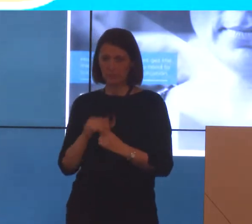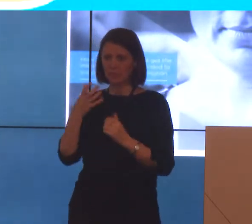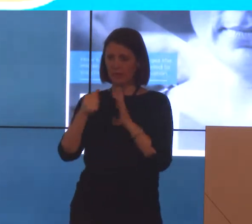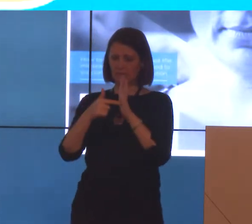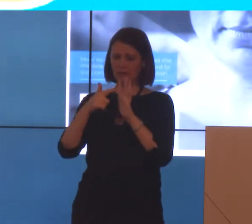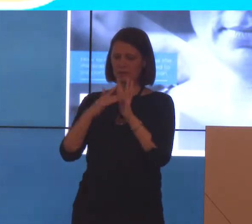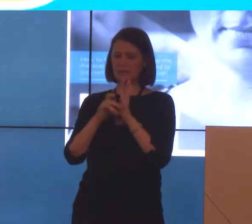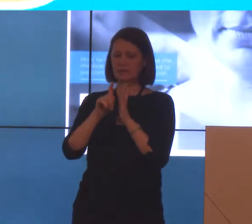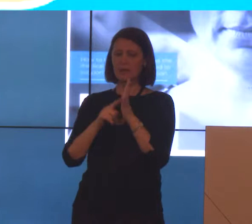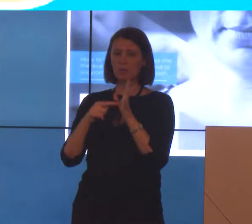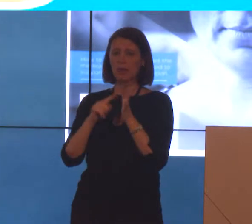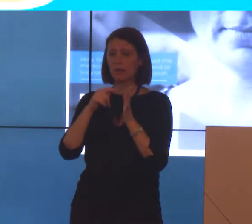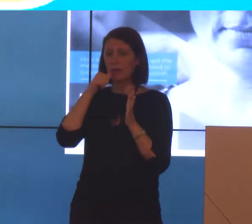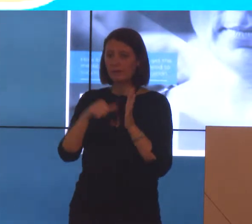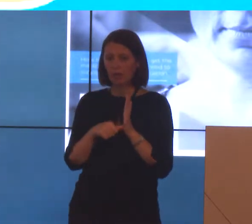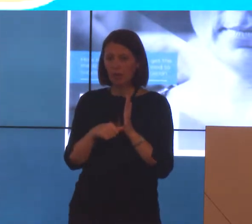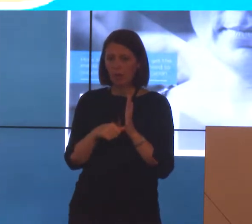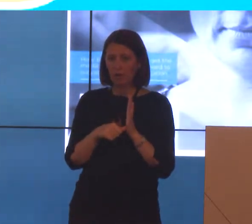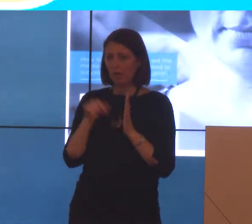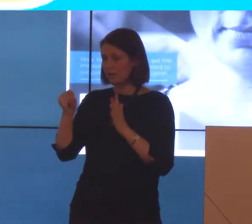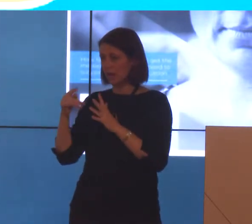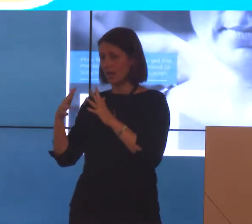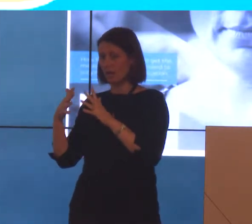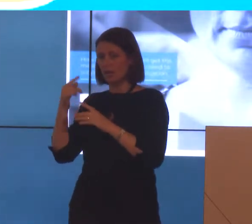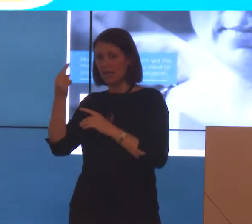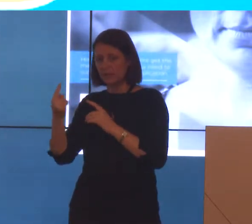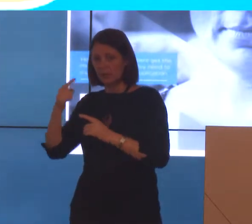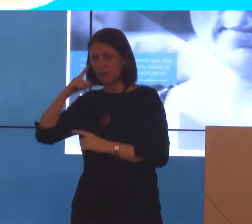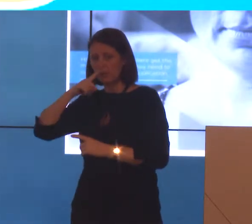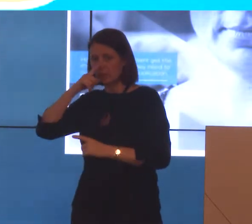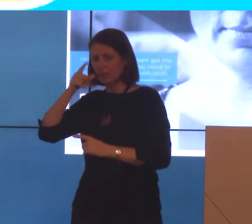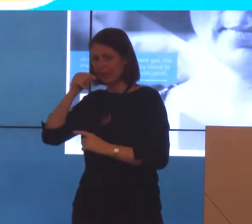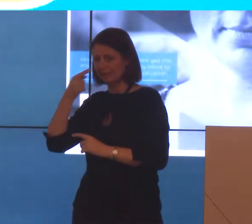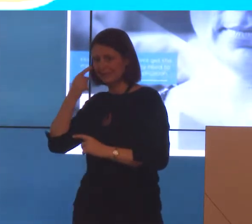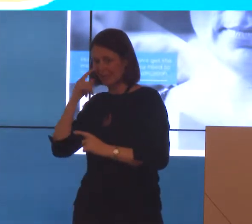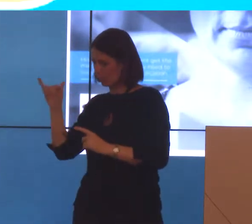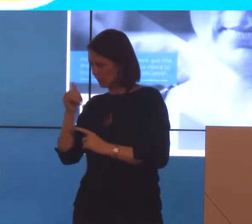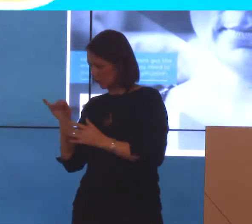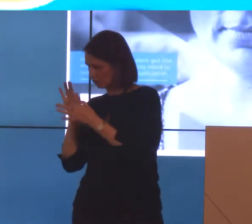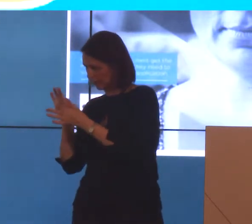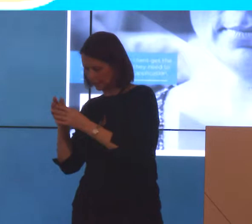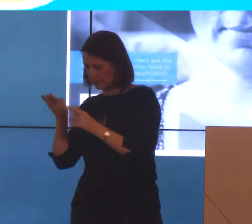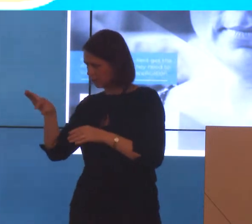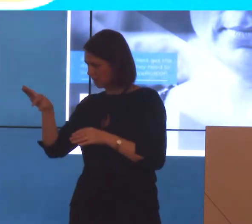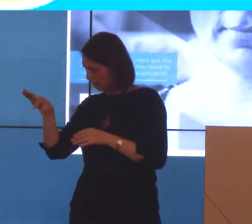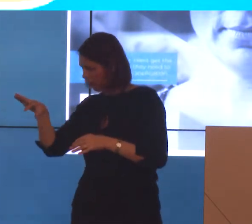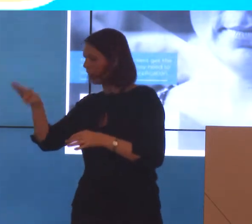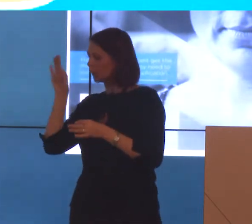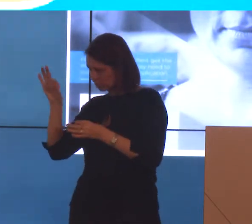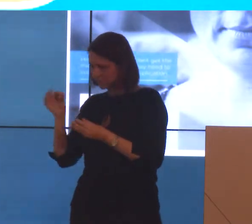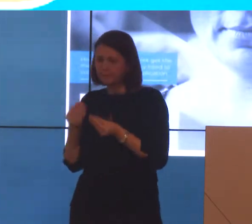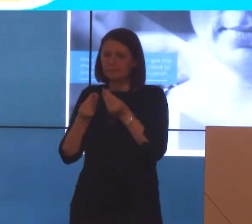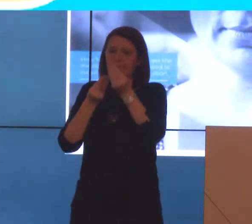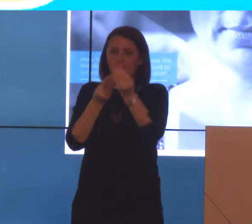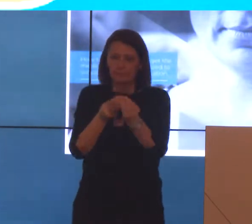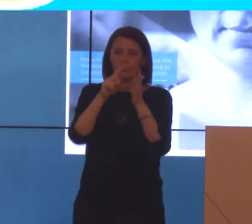letters that workers can work with individuals to identify which of the relevant ones, pull them out, take them to the